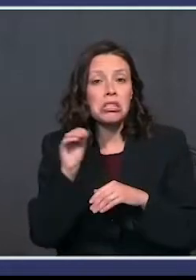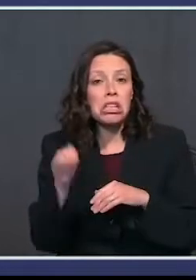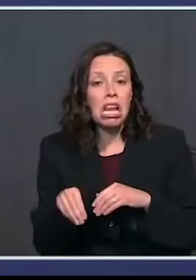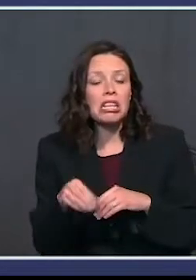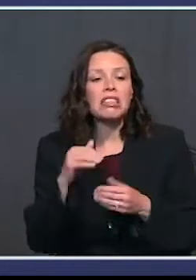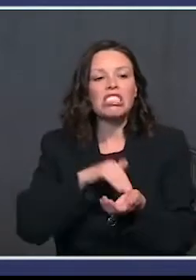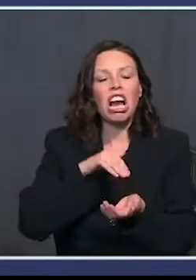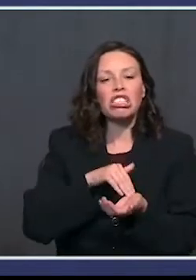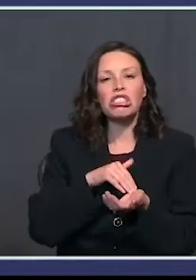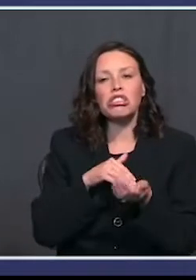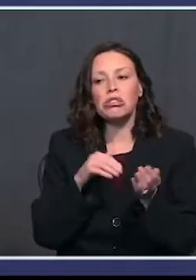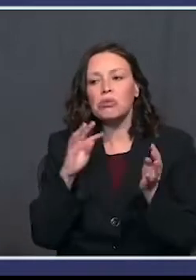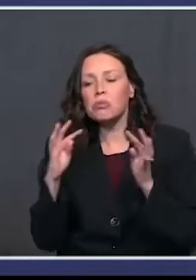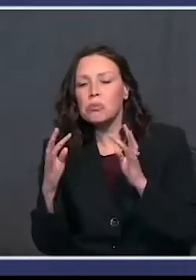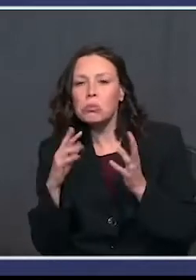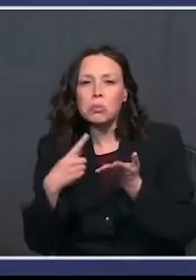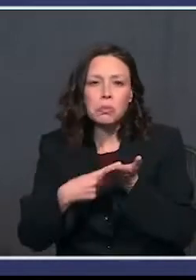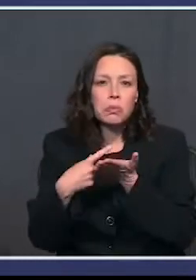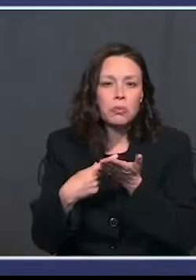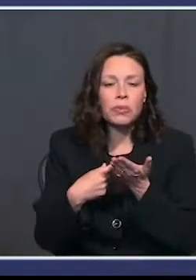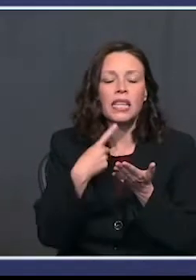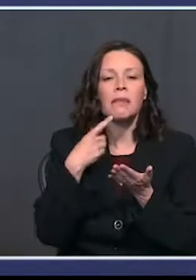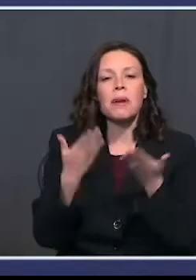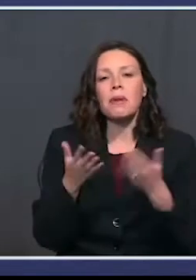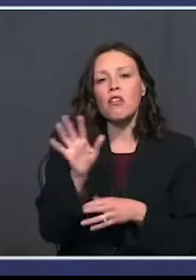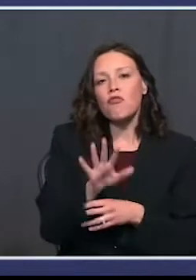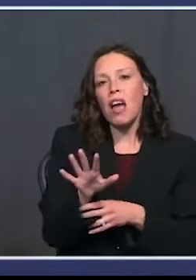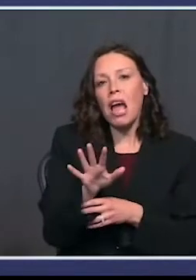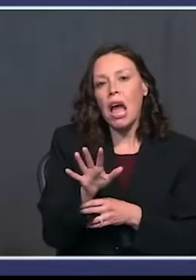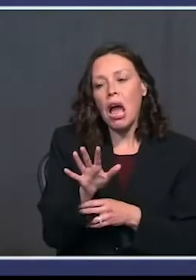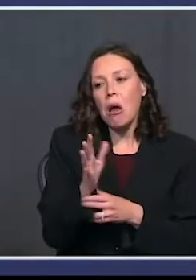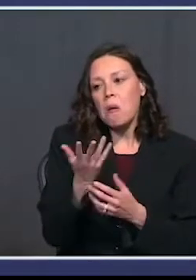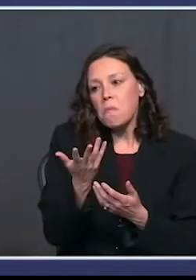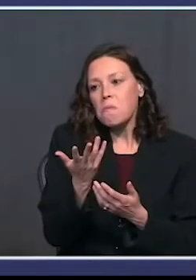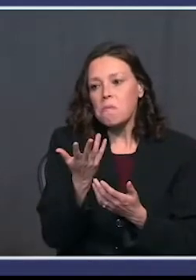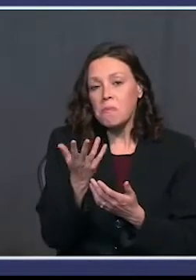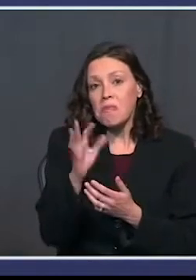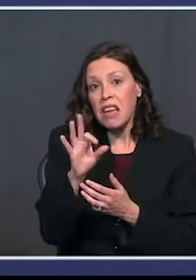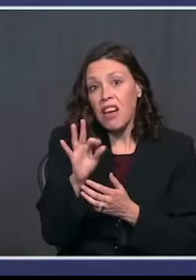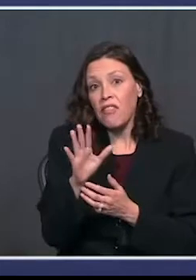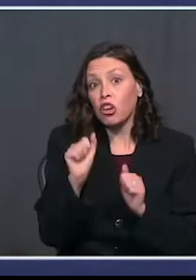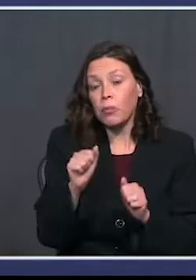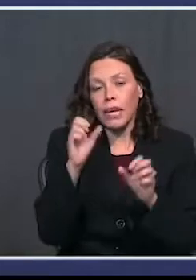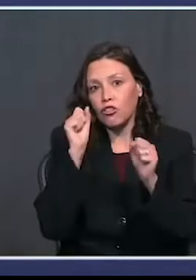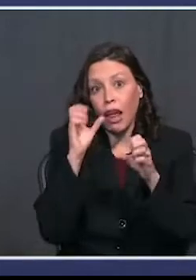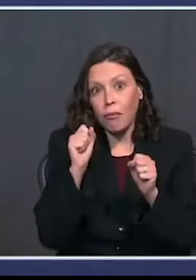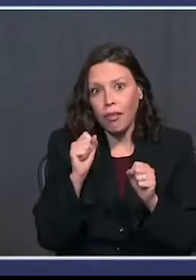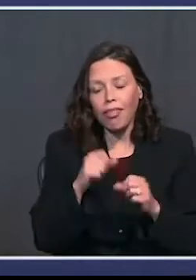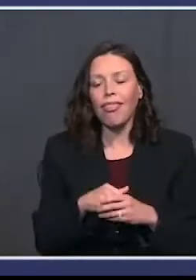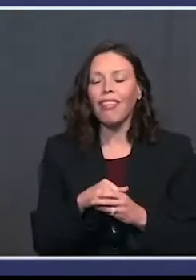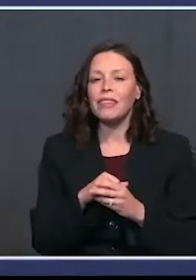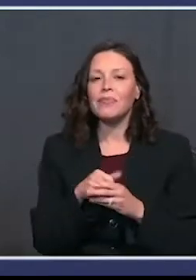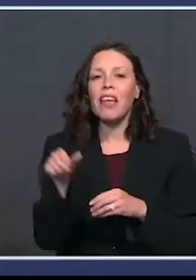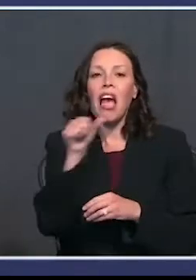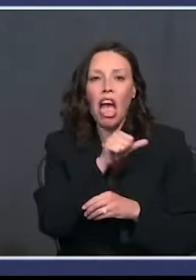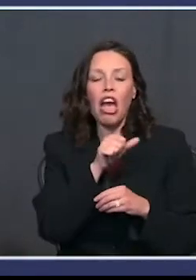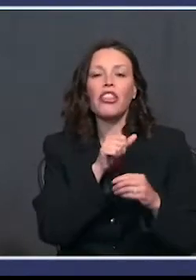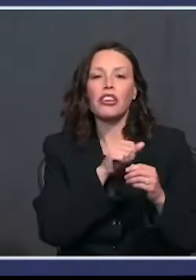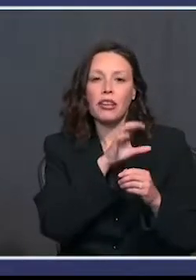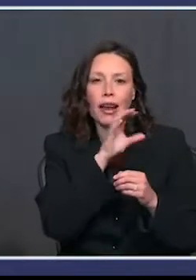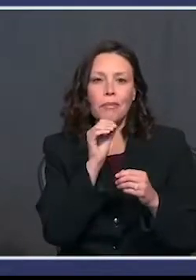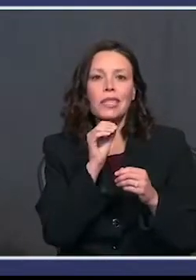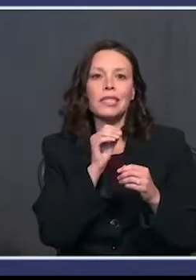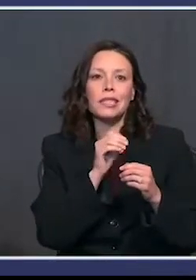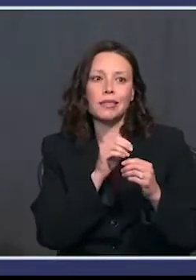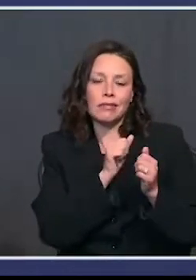doctors, we all came up to the conclusion that something like that would be really incredible. We have other candidates looking